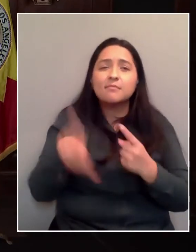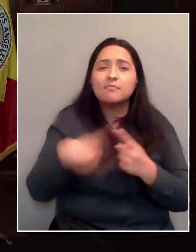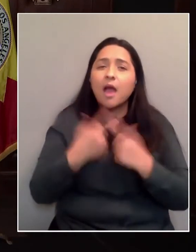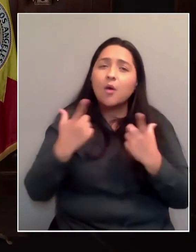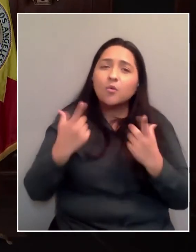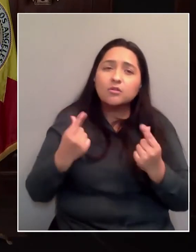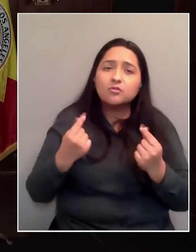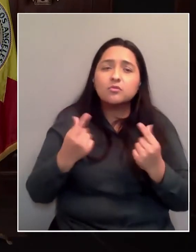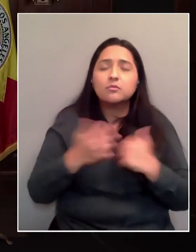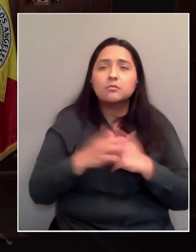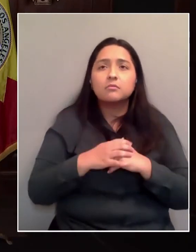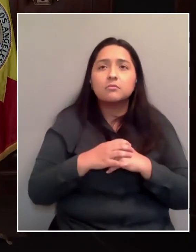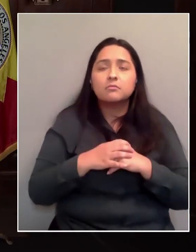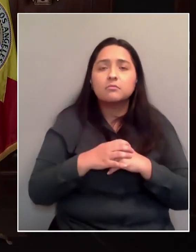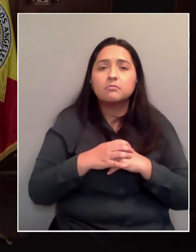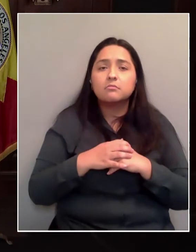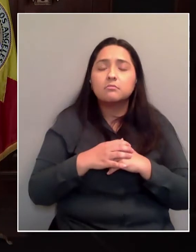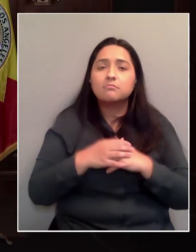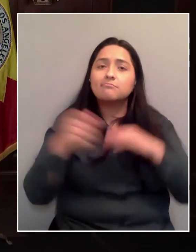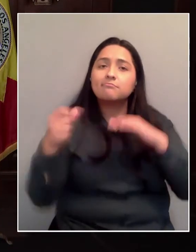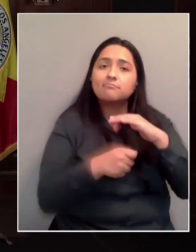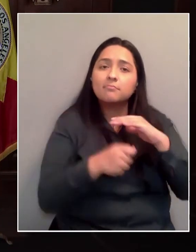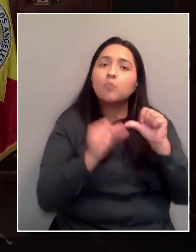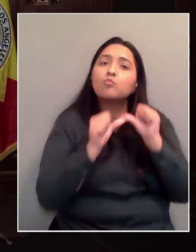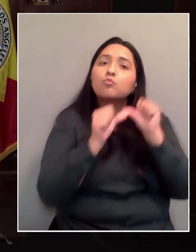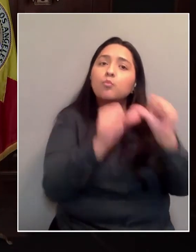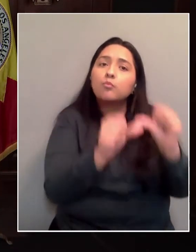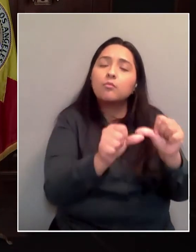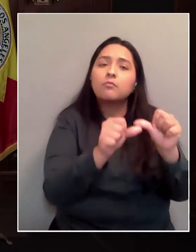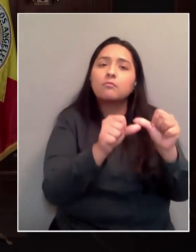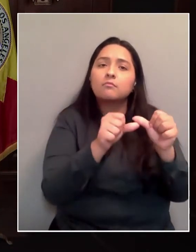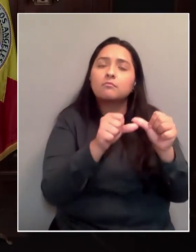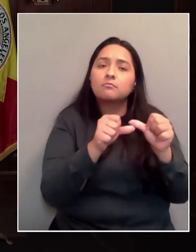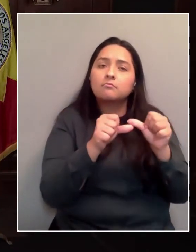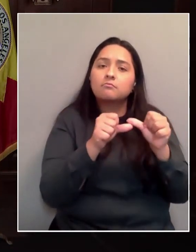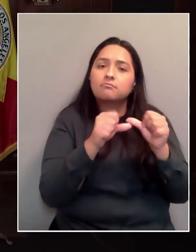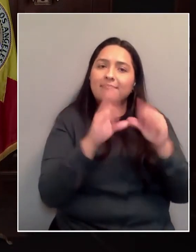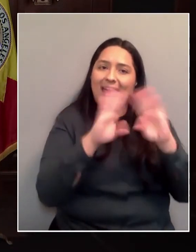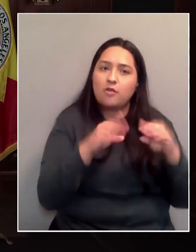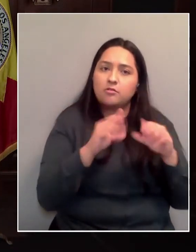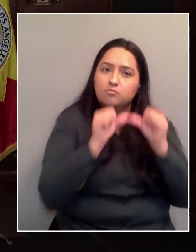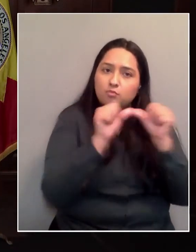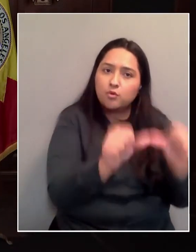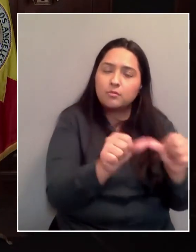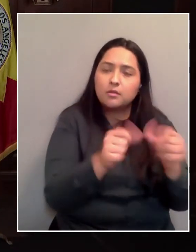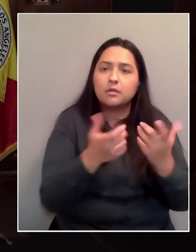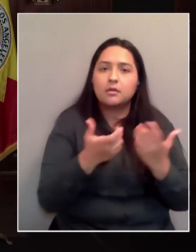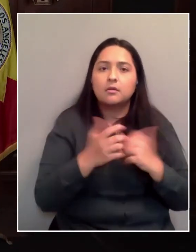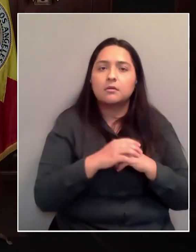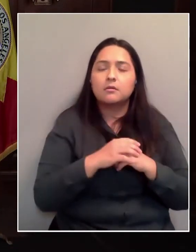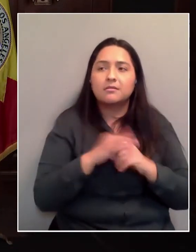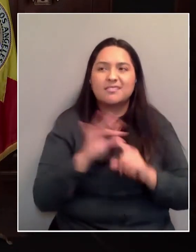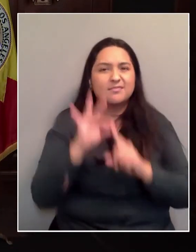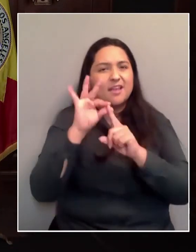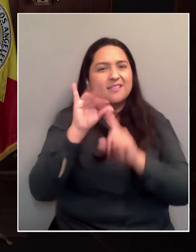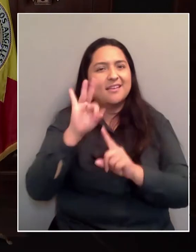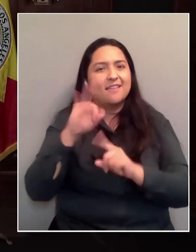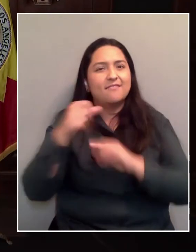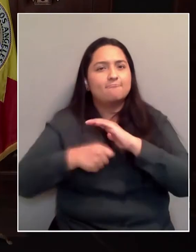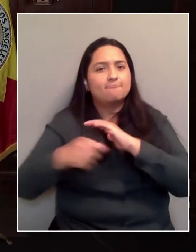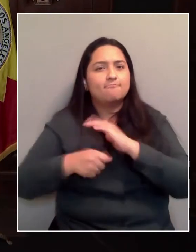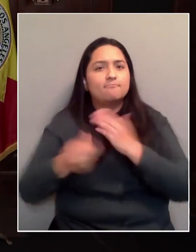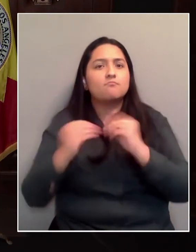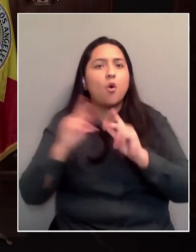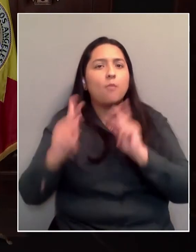people into permanent housing in the short and medium term, especially if you do take more people into Project Roomkey? Yeah,